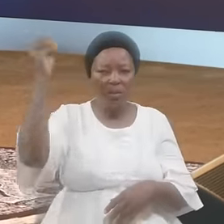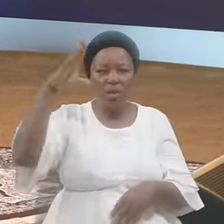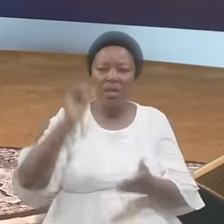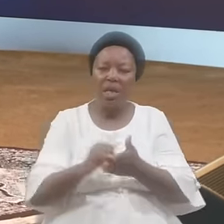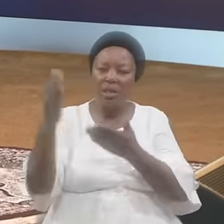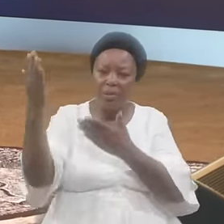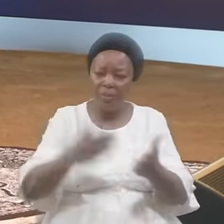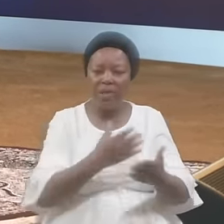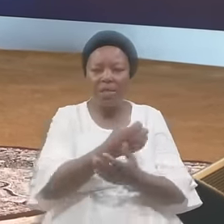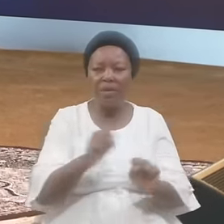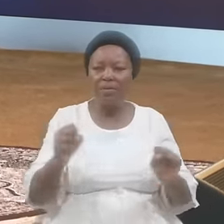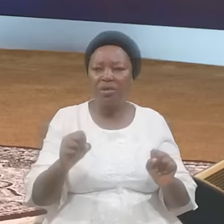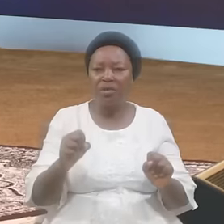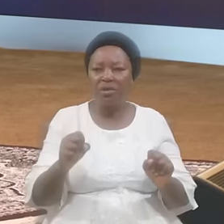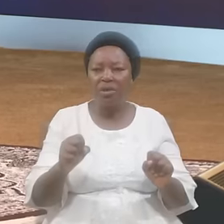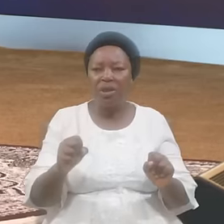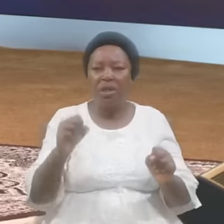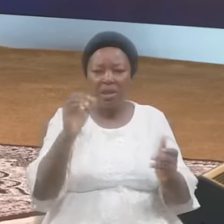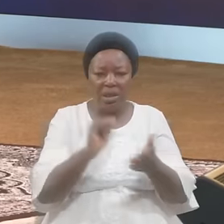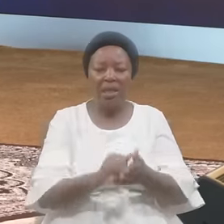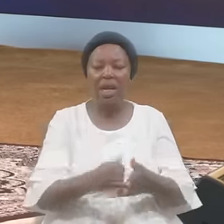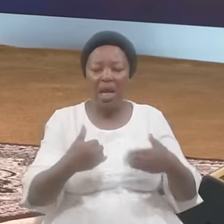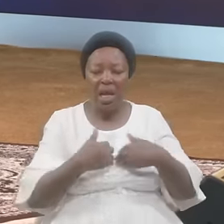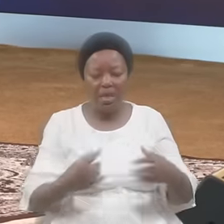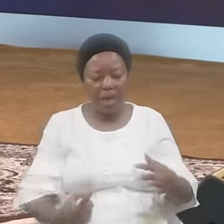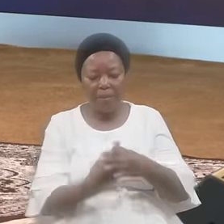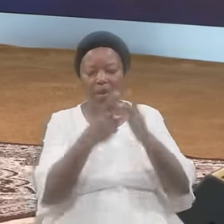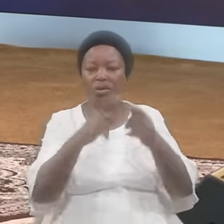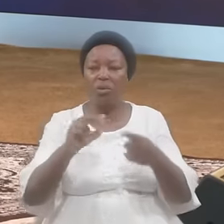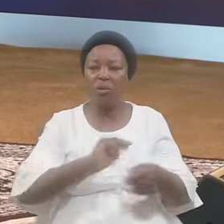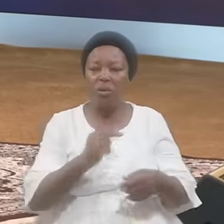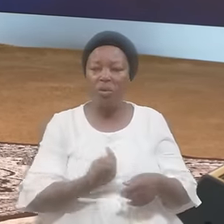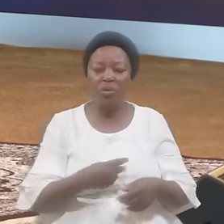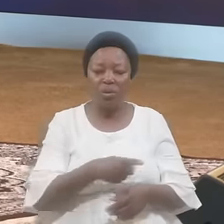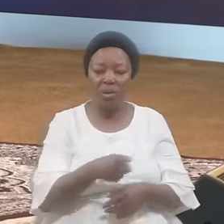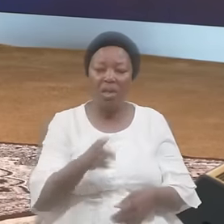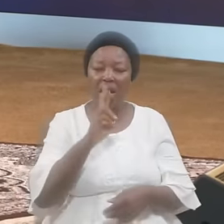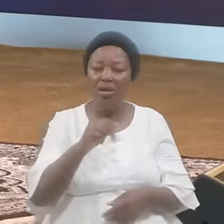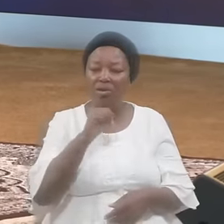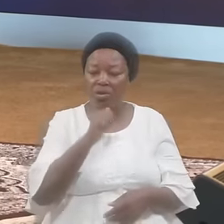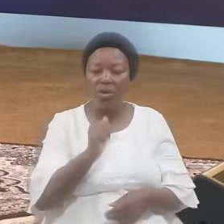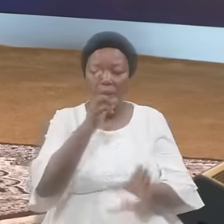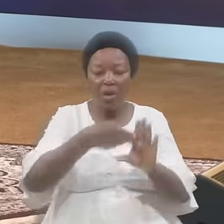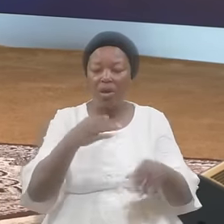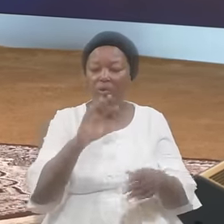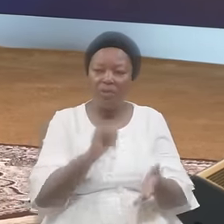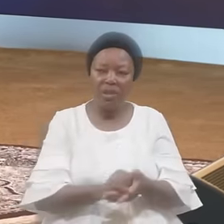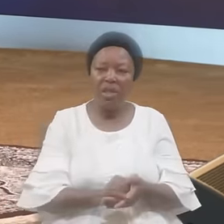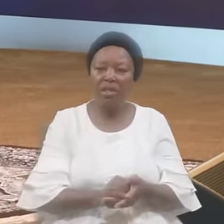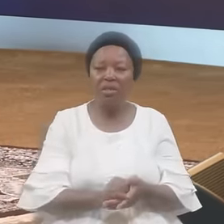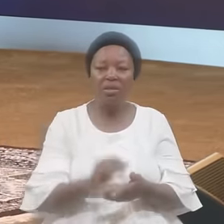brings Salvation That has appeared Unto us They are not Partakers Of that